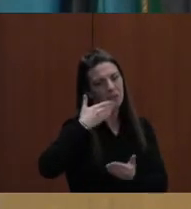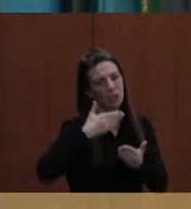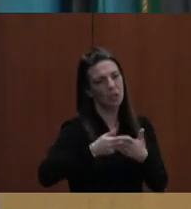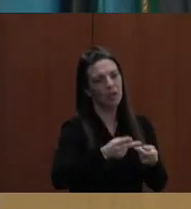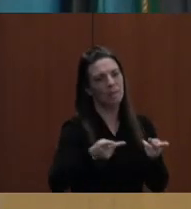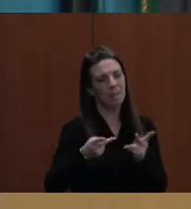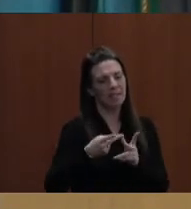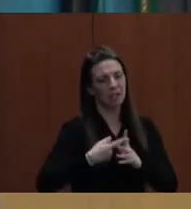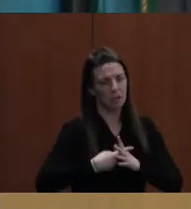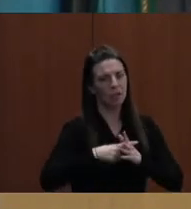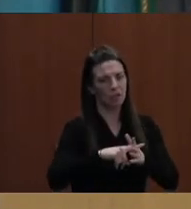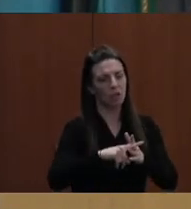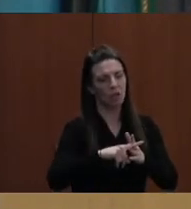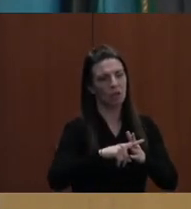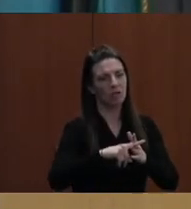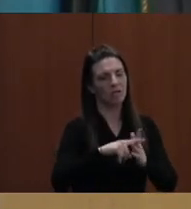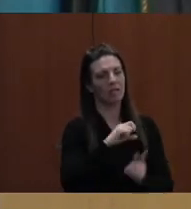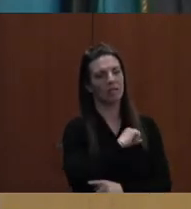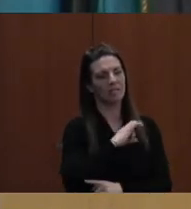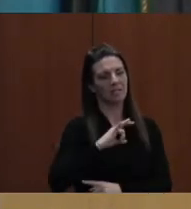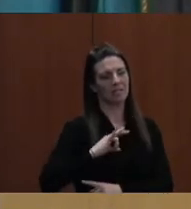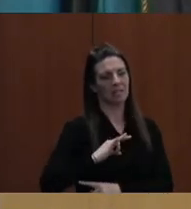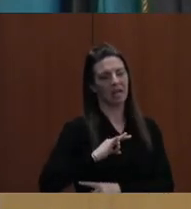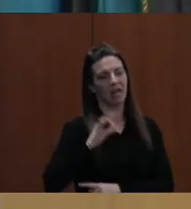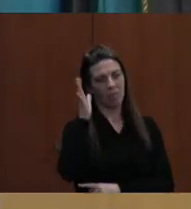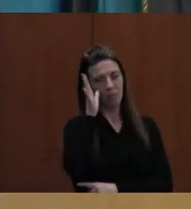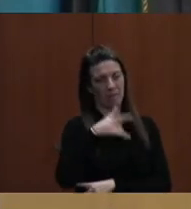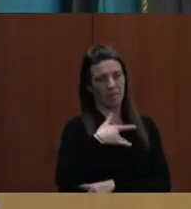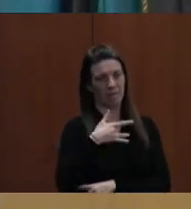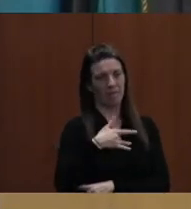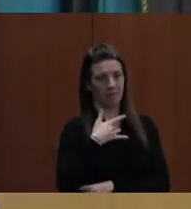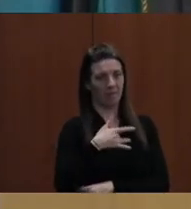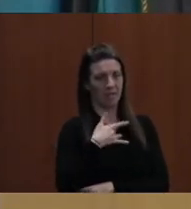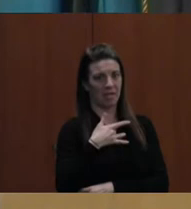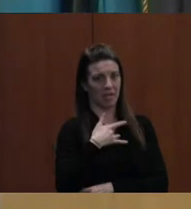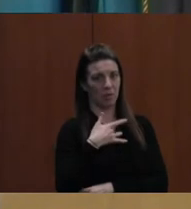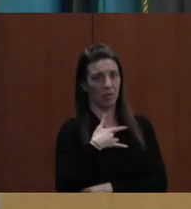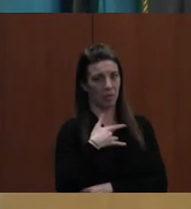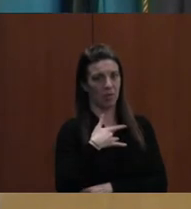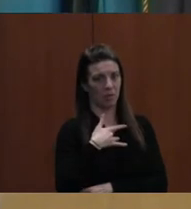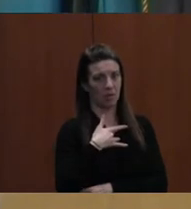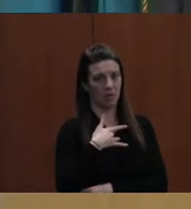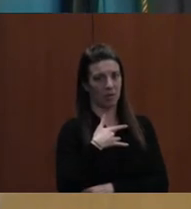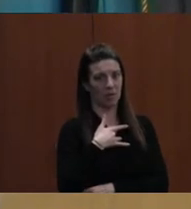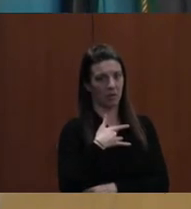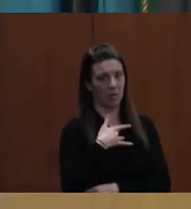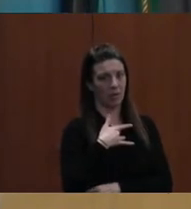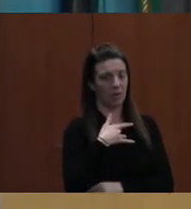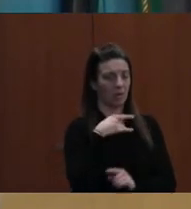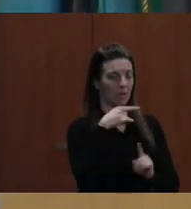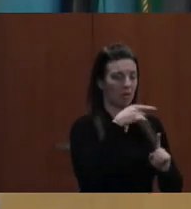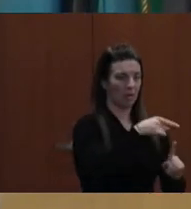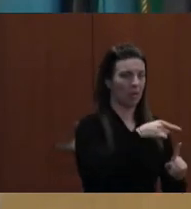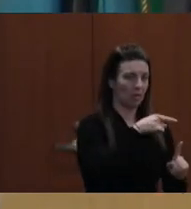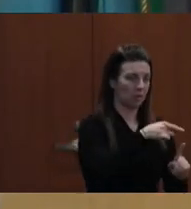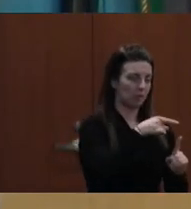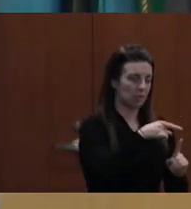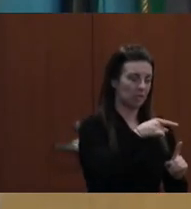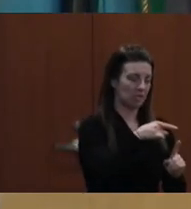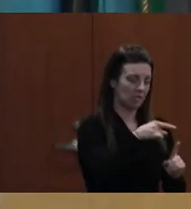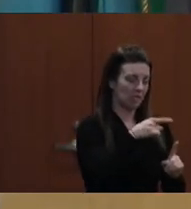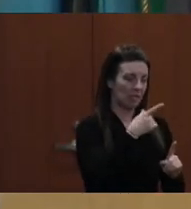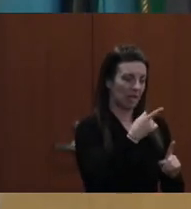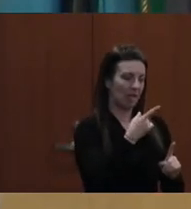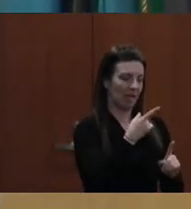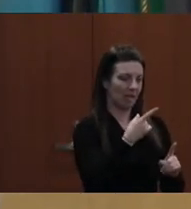staff would feel like they've met the needs of other children in other schools before they would have allocated resources of a full-time